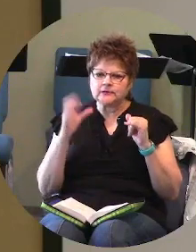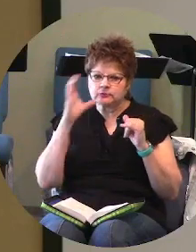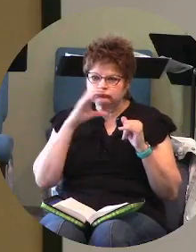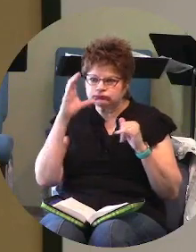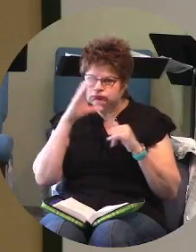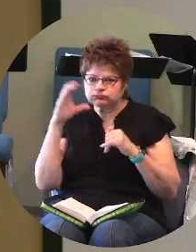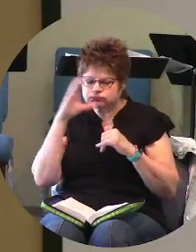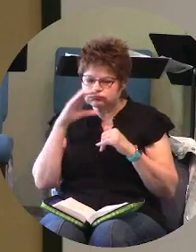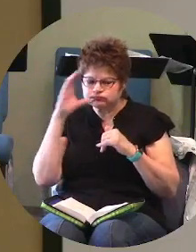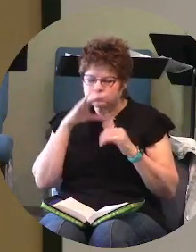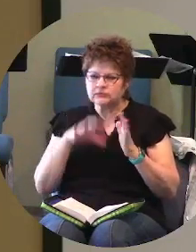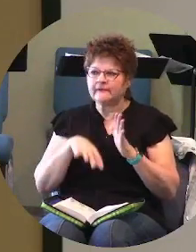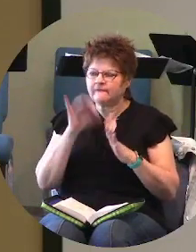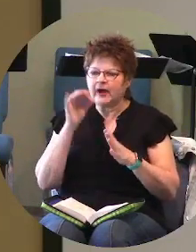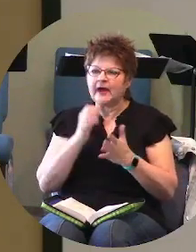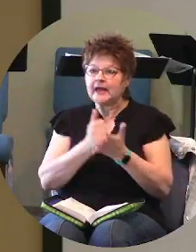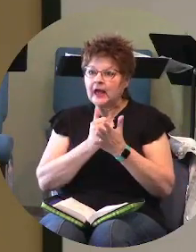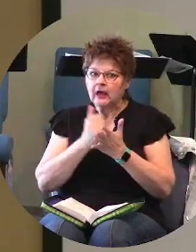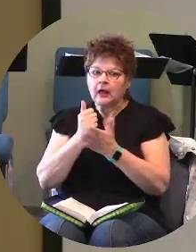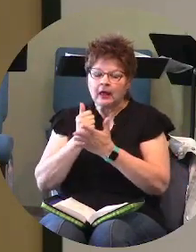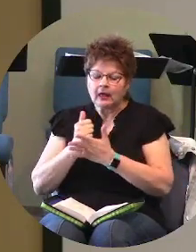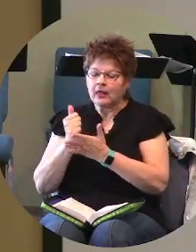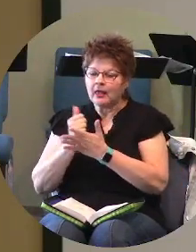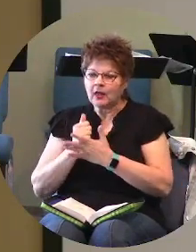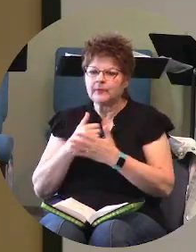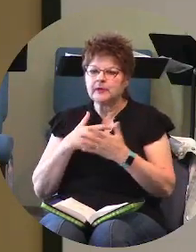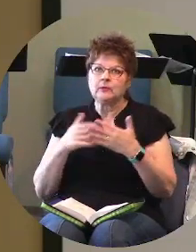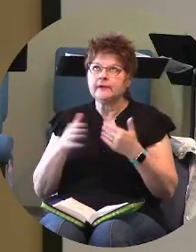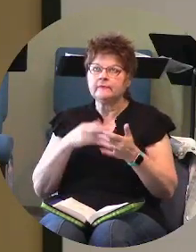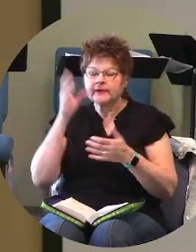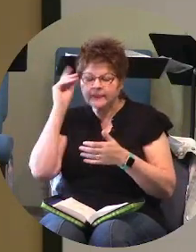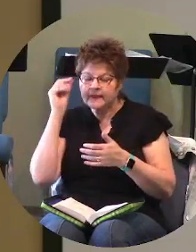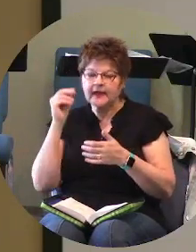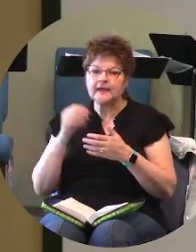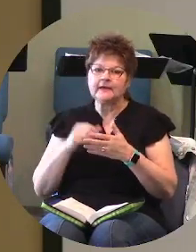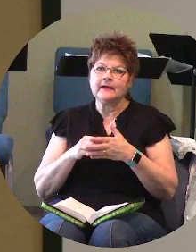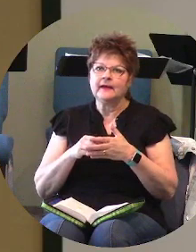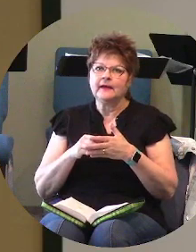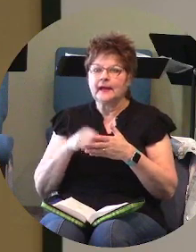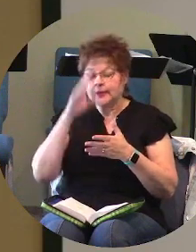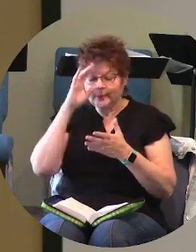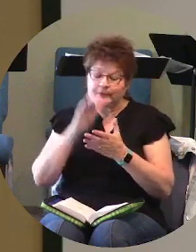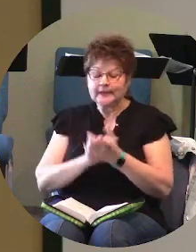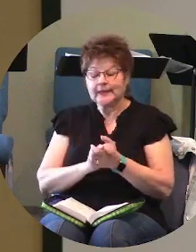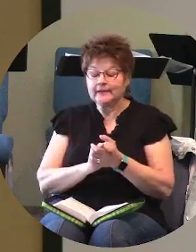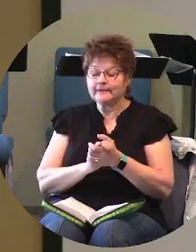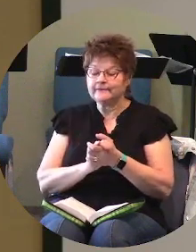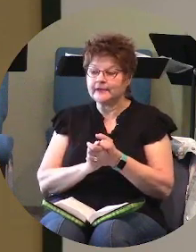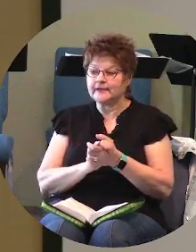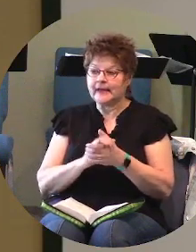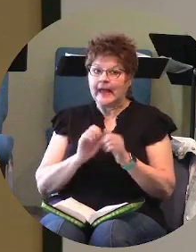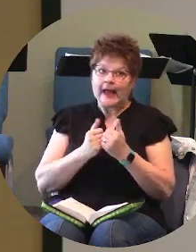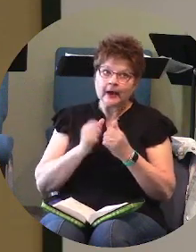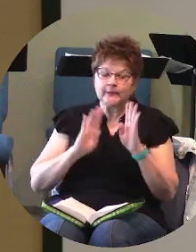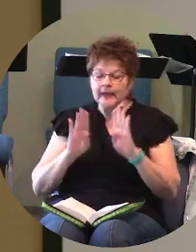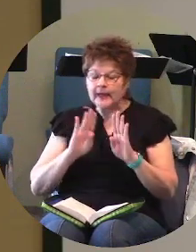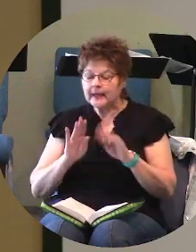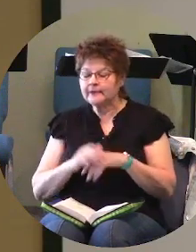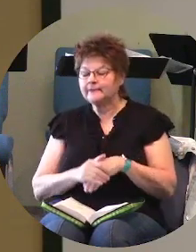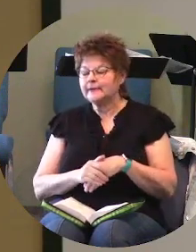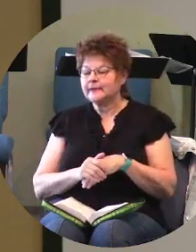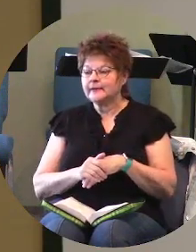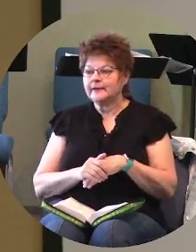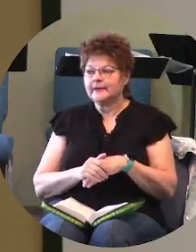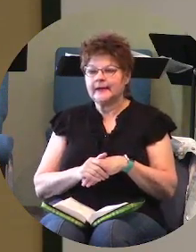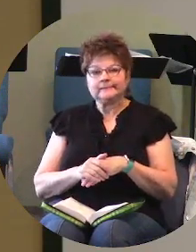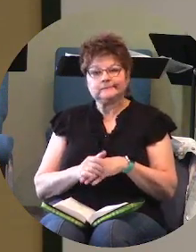to find to find help in in in what to think and what what to be believe and and and how to behave and and